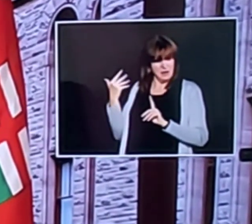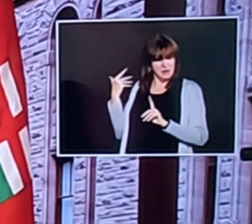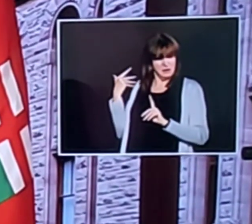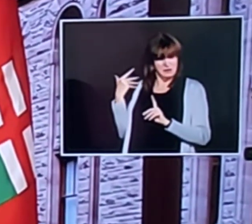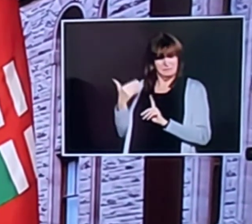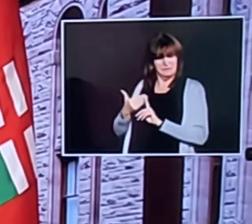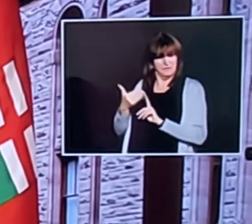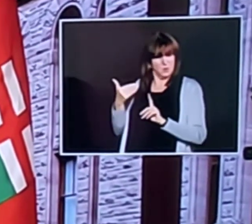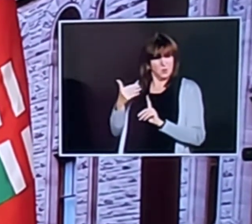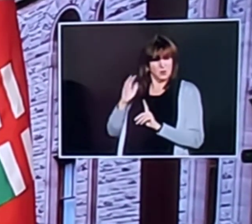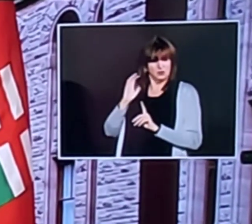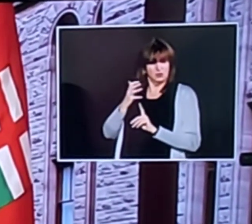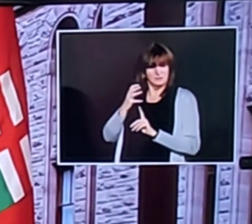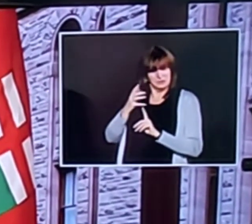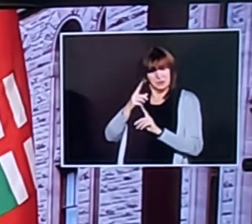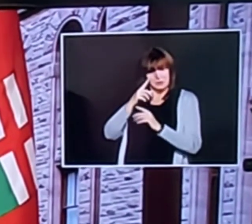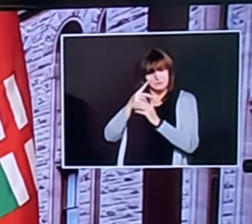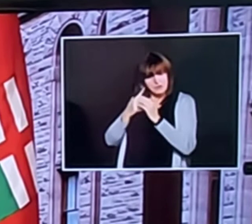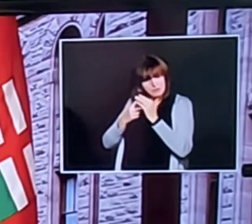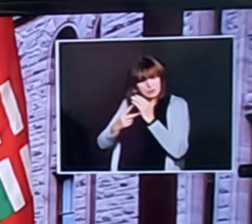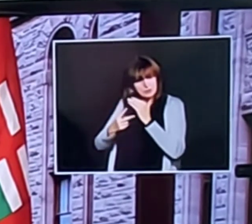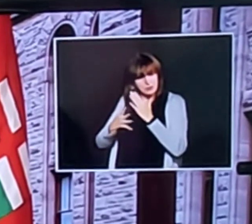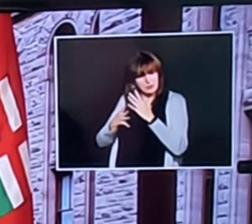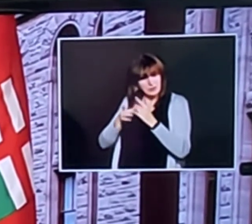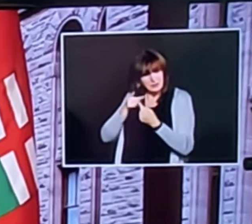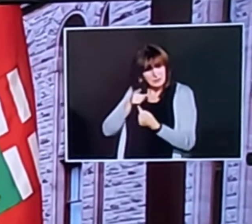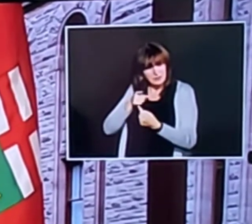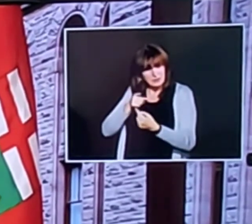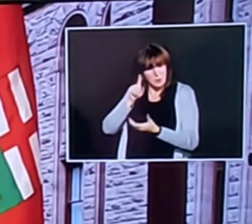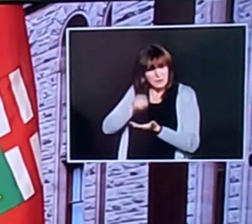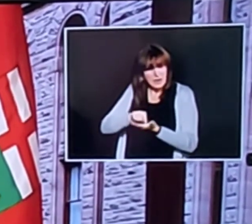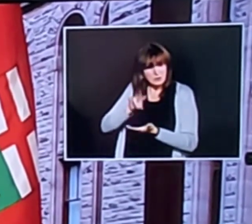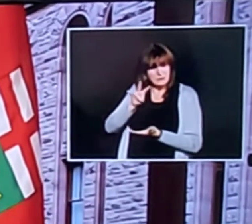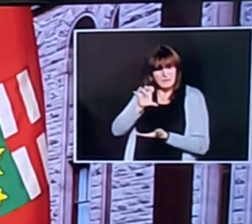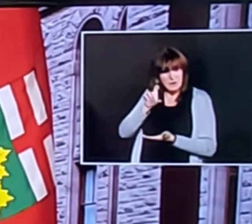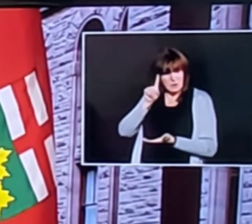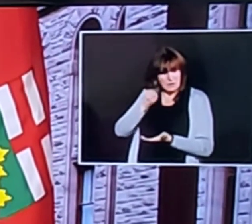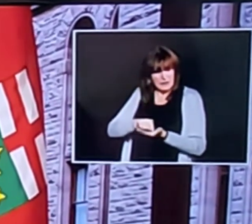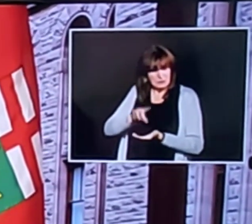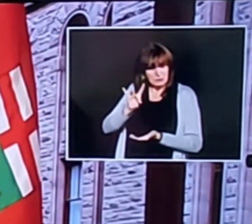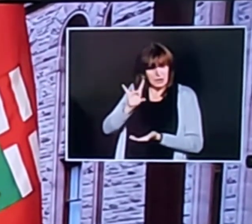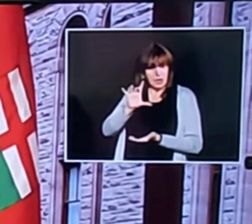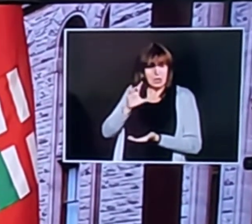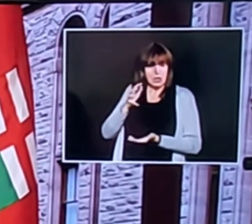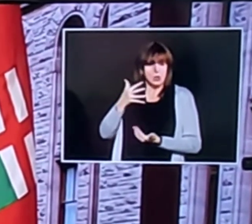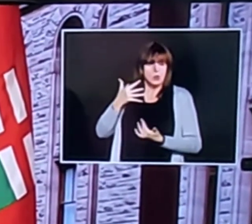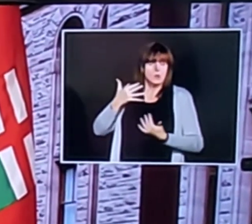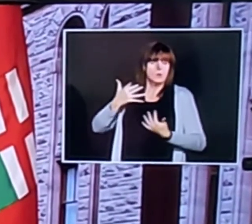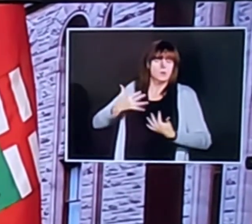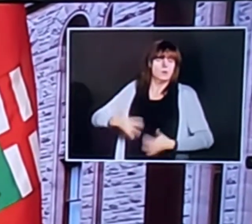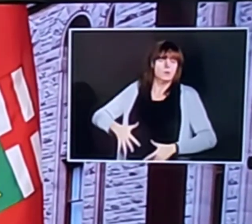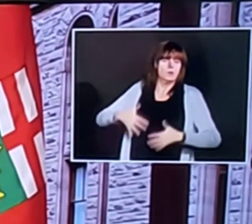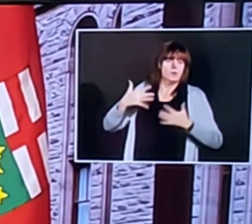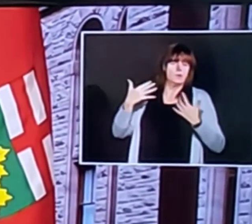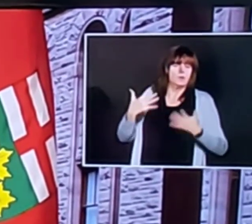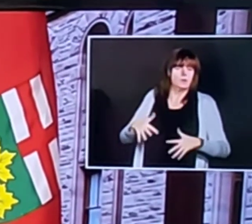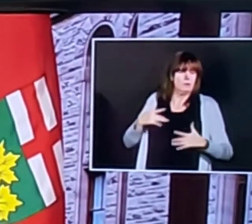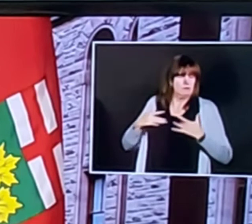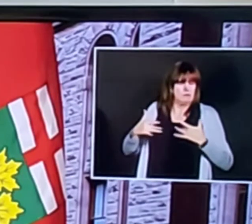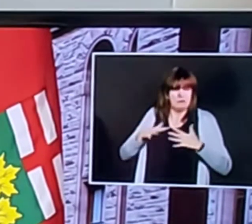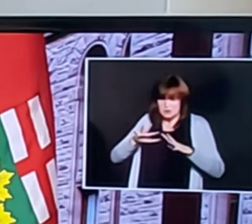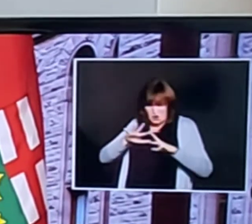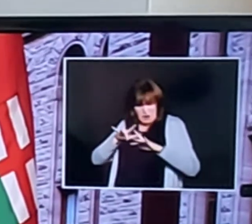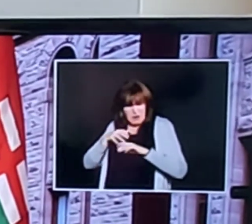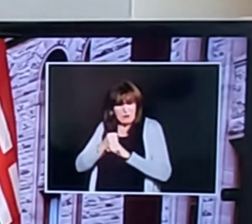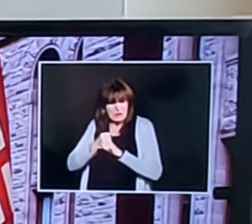well we're struggling we're having seventeen eighteen hundred a day we were very concerned about that we need to lock down and bring it down and some said well i'm